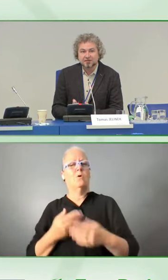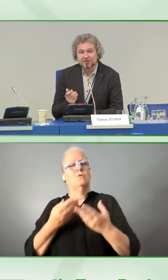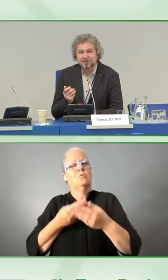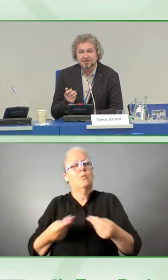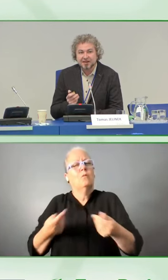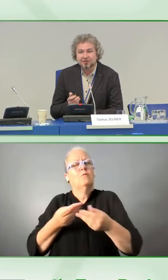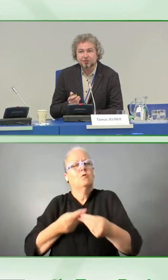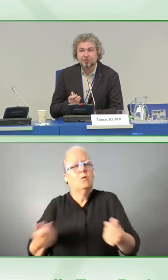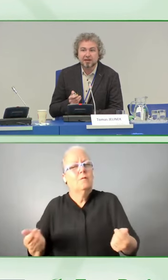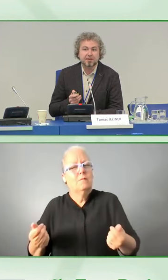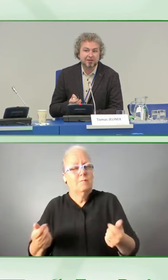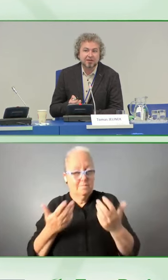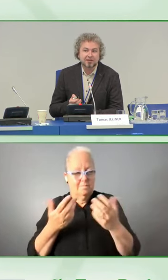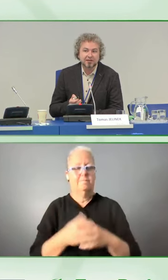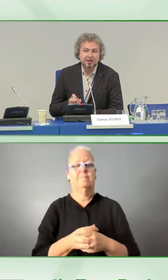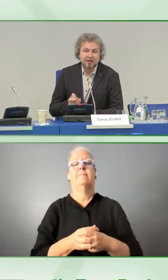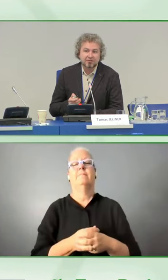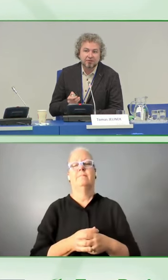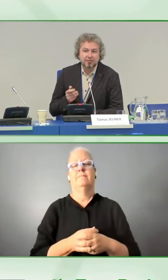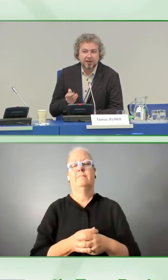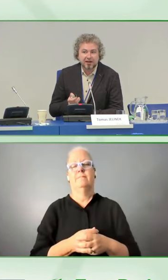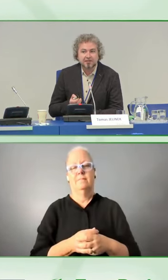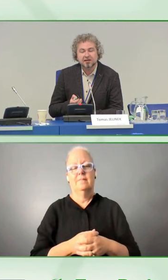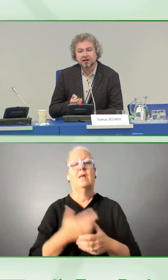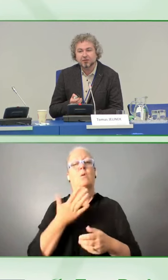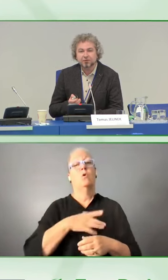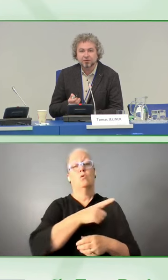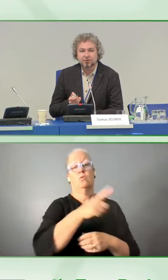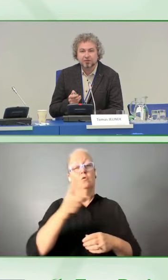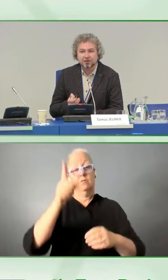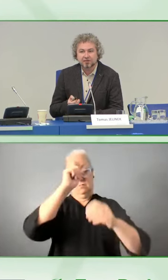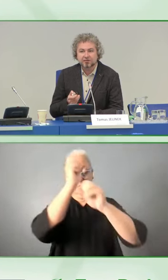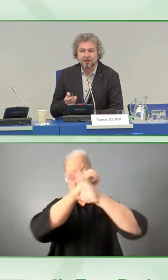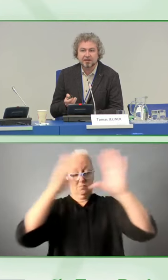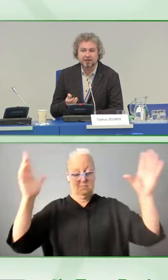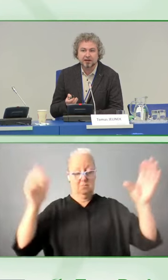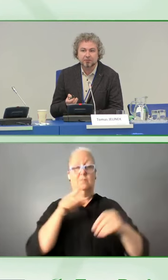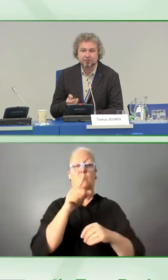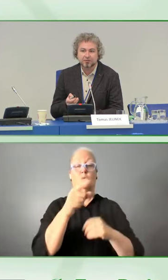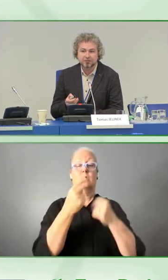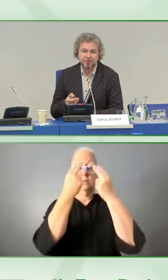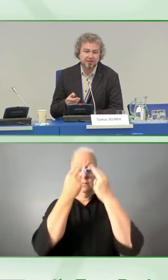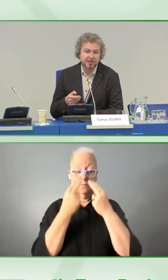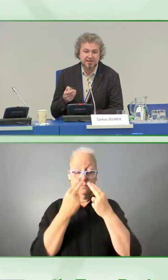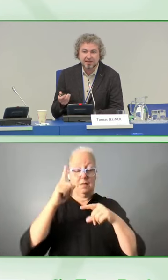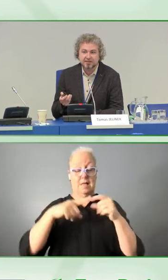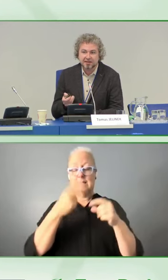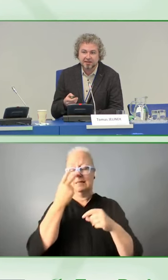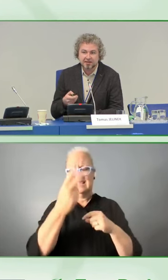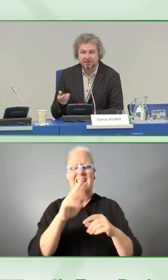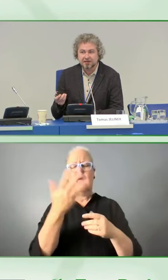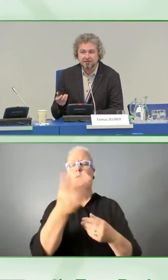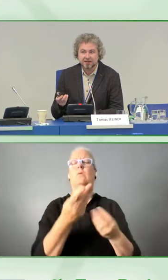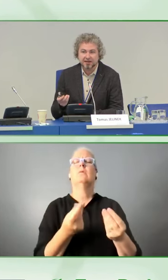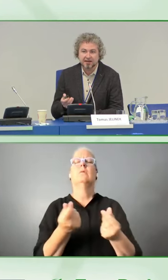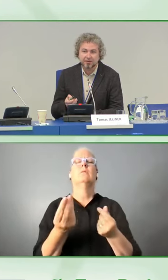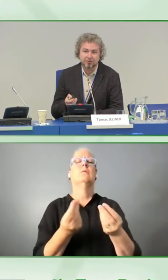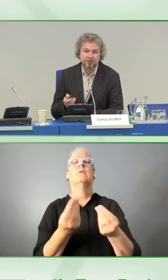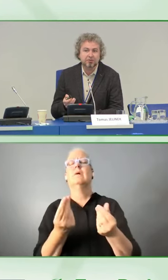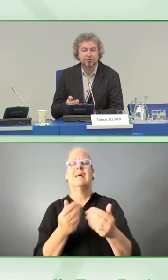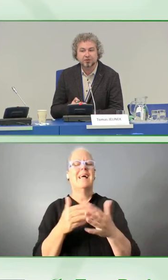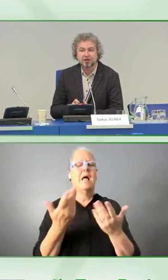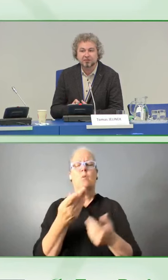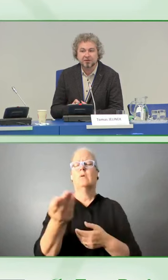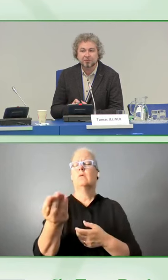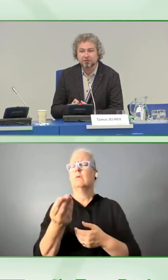So just try to imagine if you are blind, how would you work with money? How would you be receiving it, giving the money?